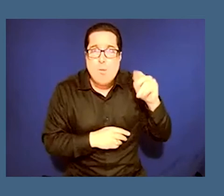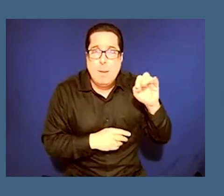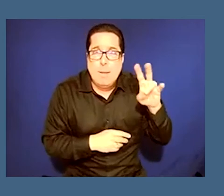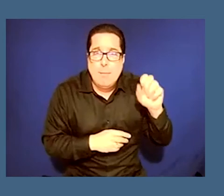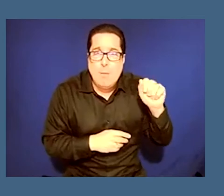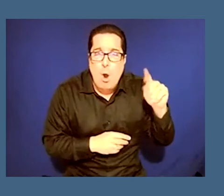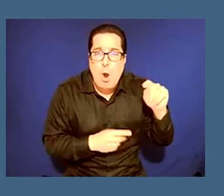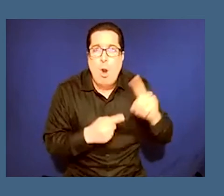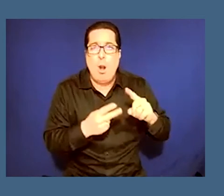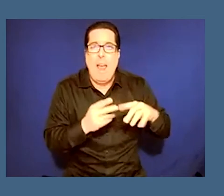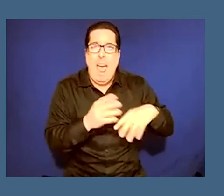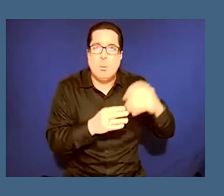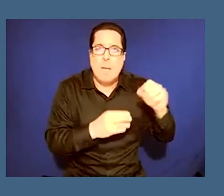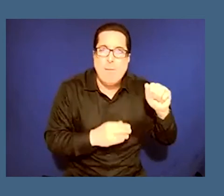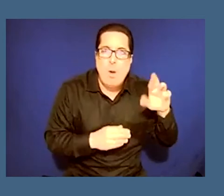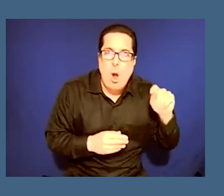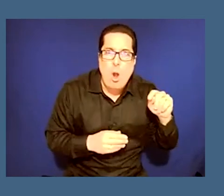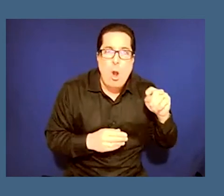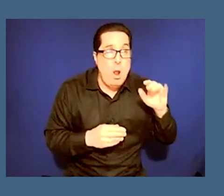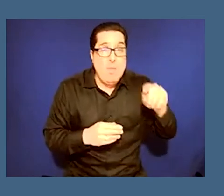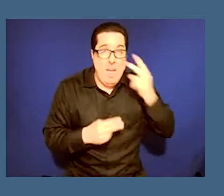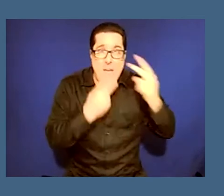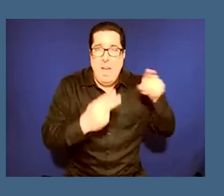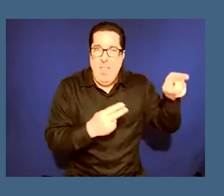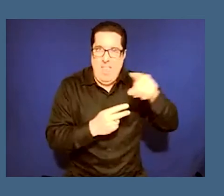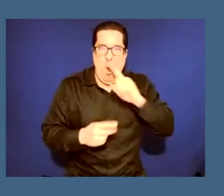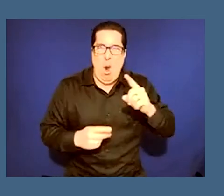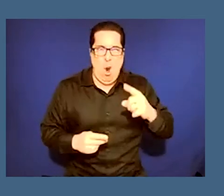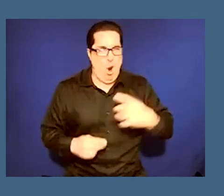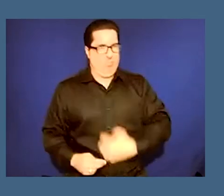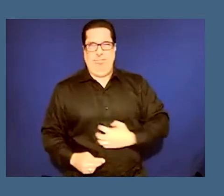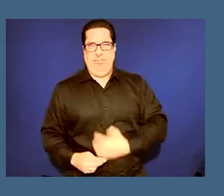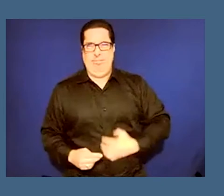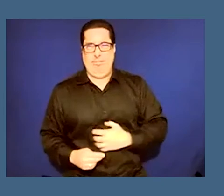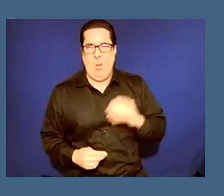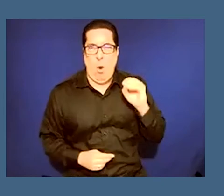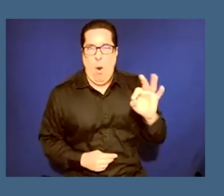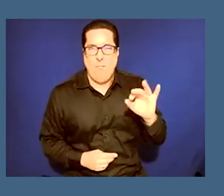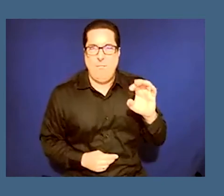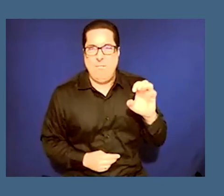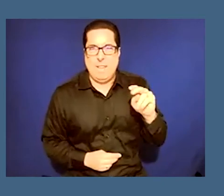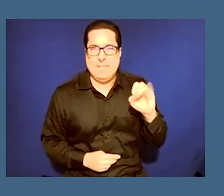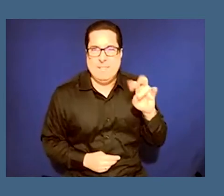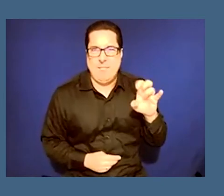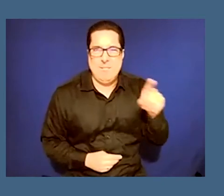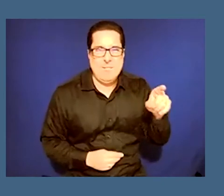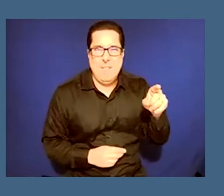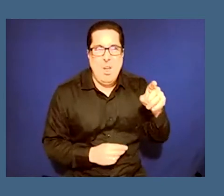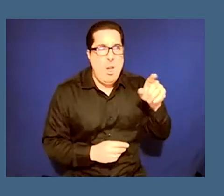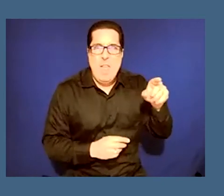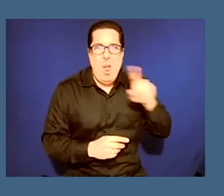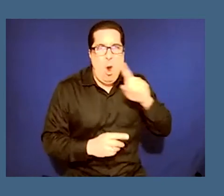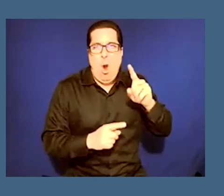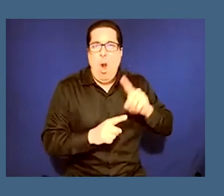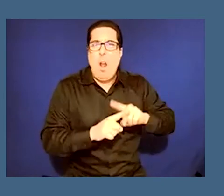that are offensive and you know place this artwork on a different scale than old